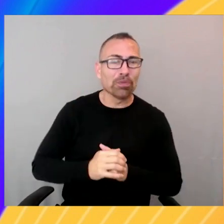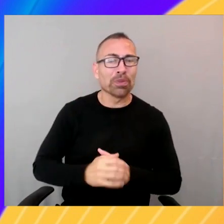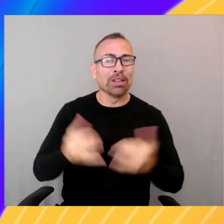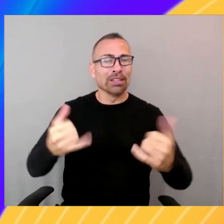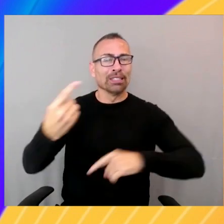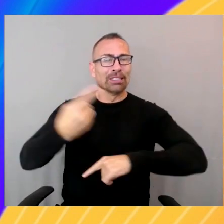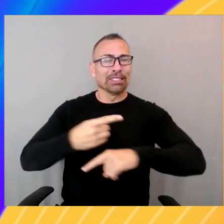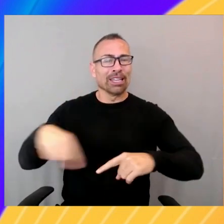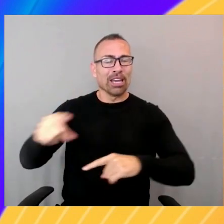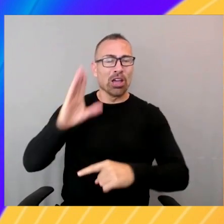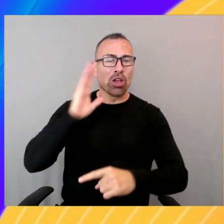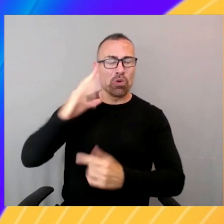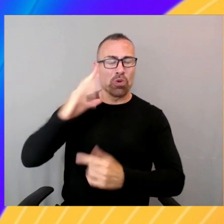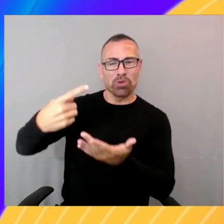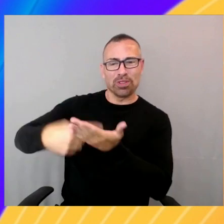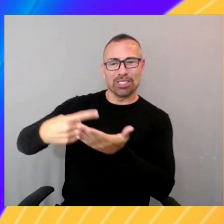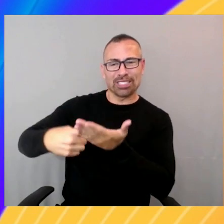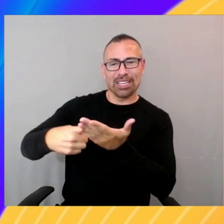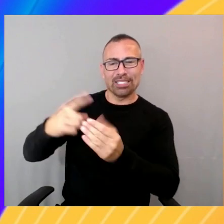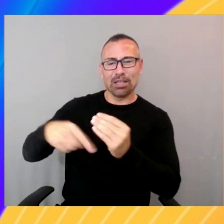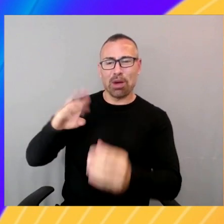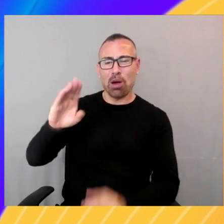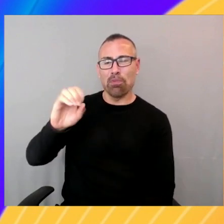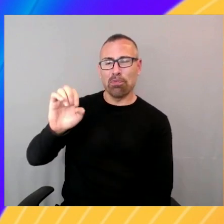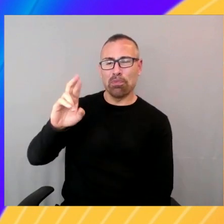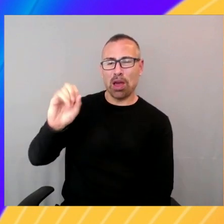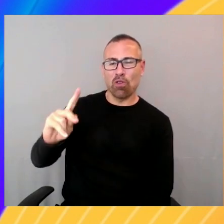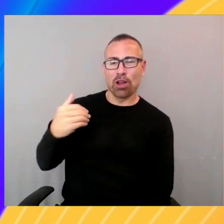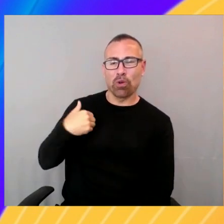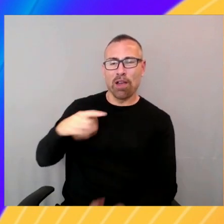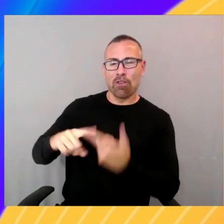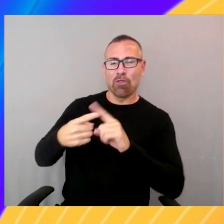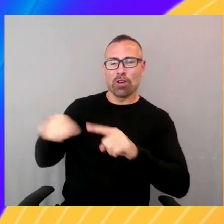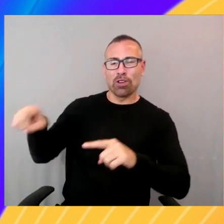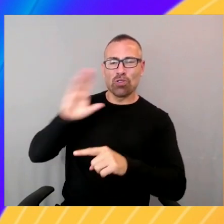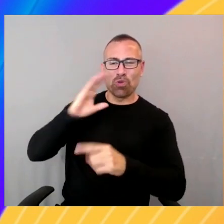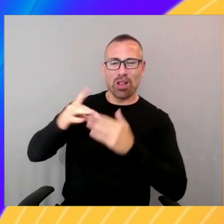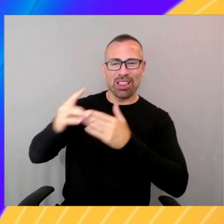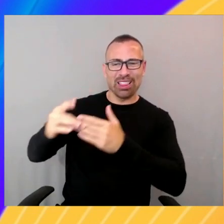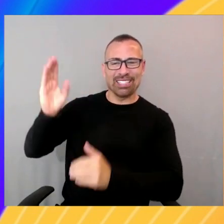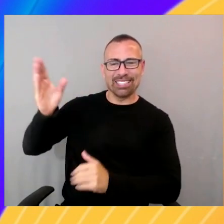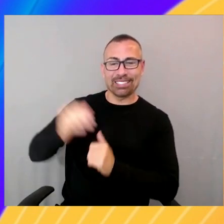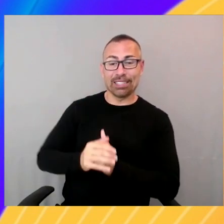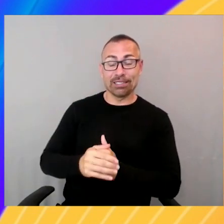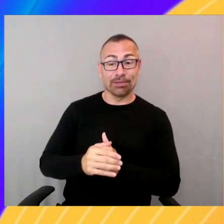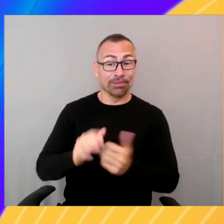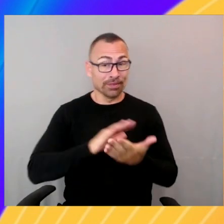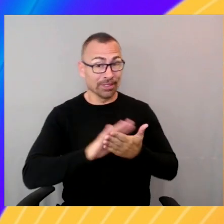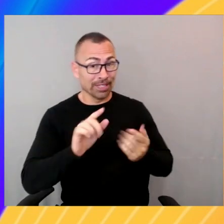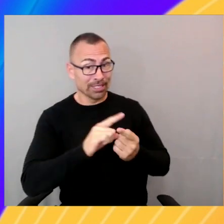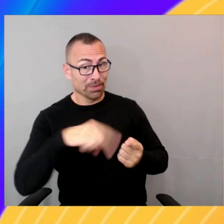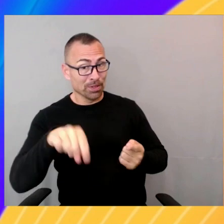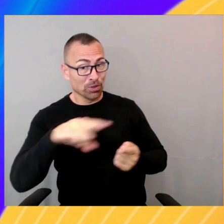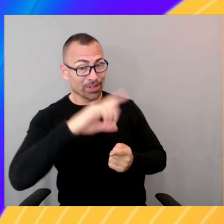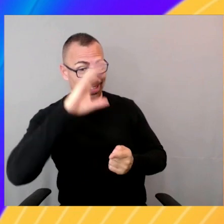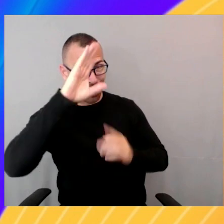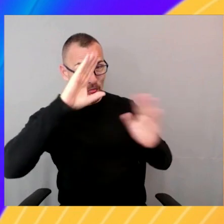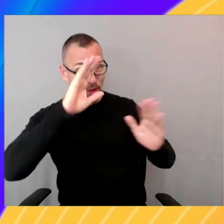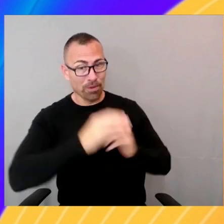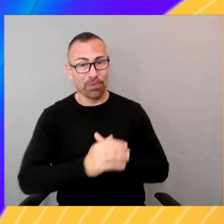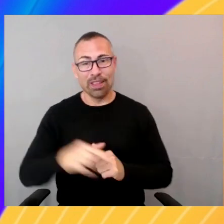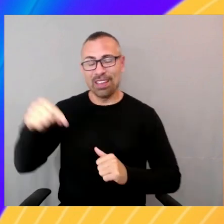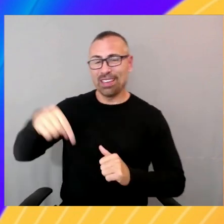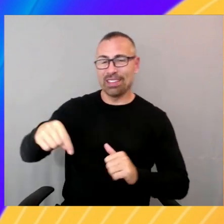the discussion. Hello, nice to meet you guys. Nice to meet you too. And this has been a topic that is exploding.